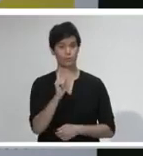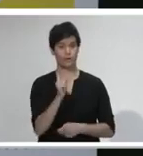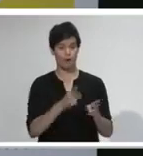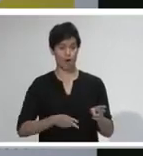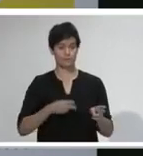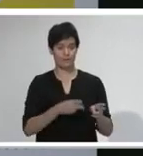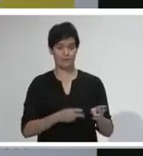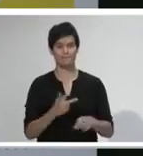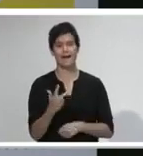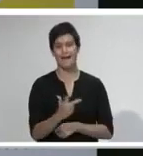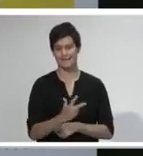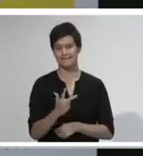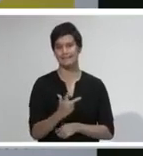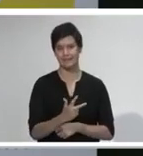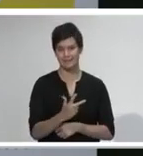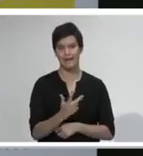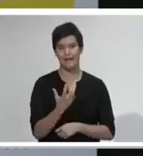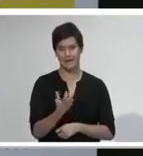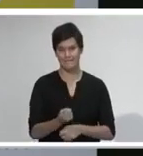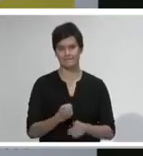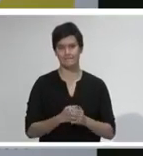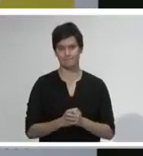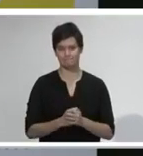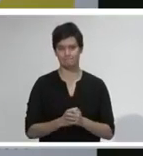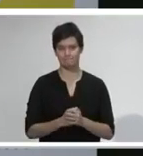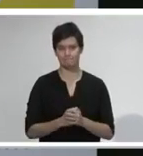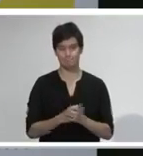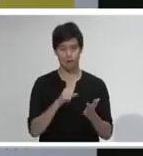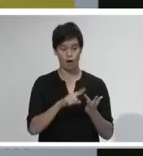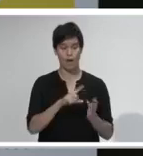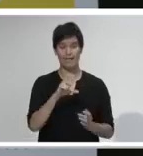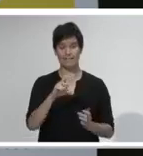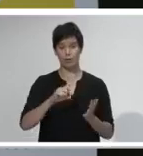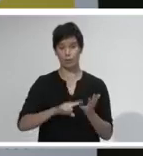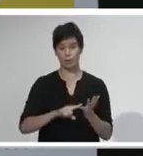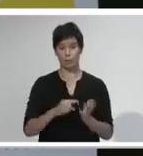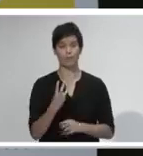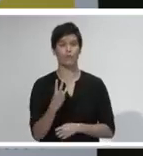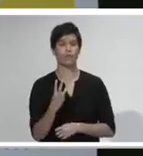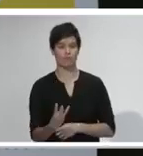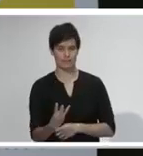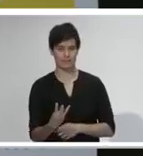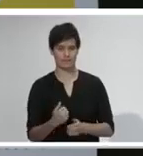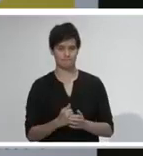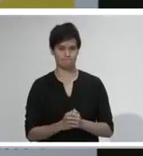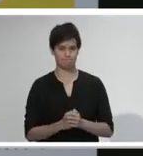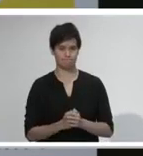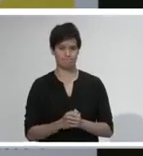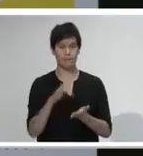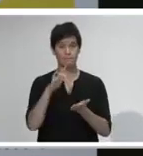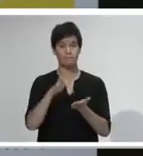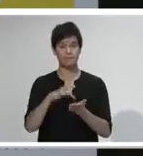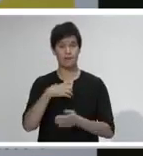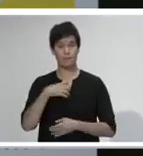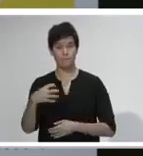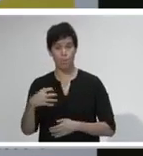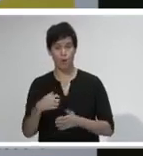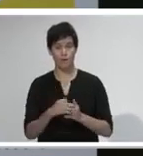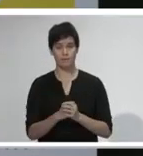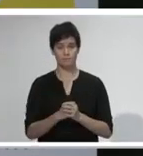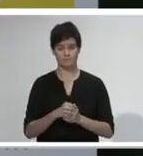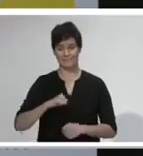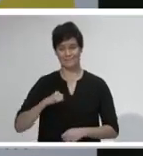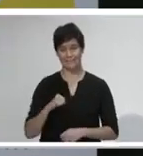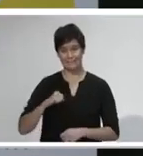around New Zealand with COVID-19. This includes three people in ICU, one each in Middlemore, Dunedin and North Shore hospitals.